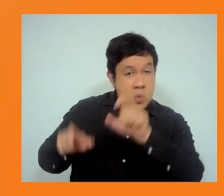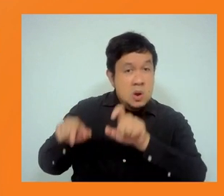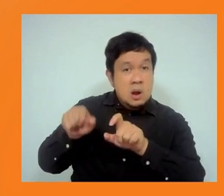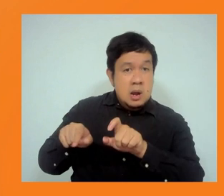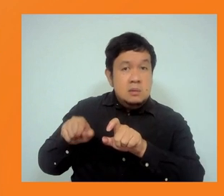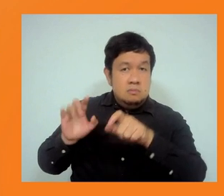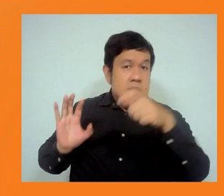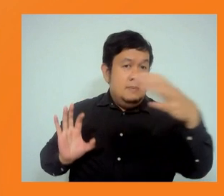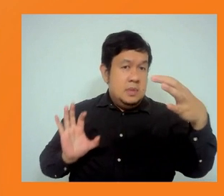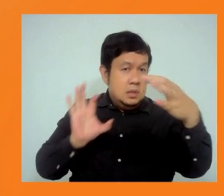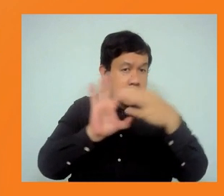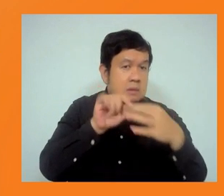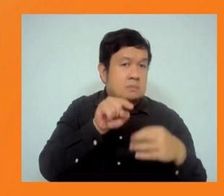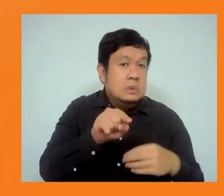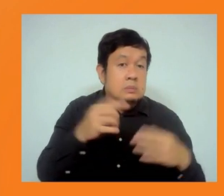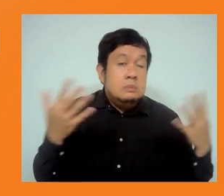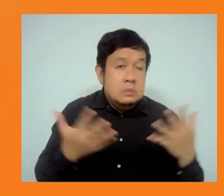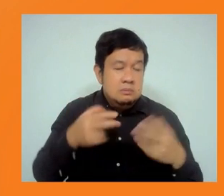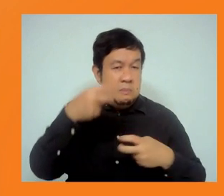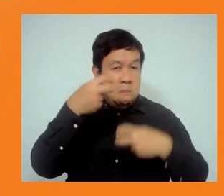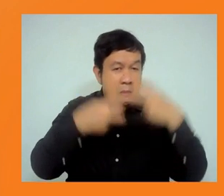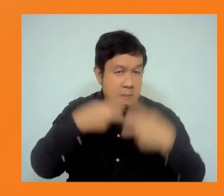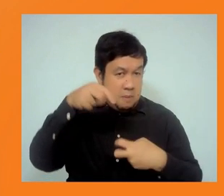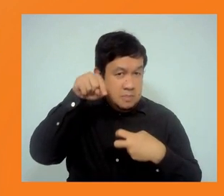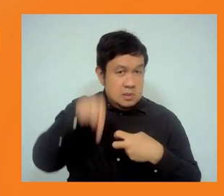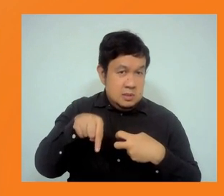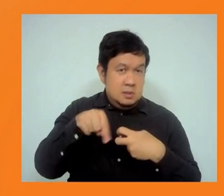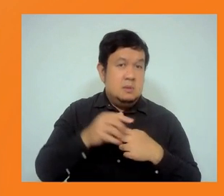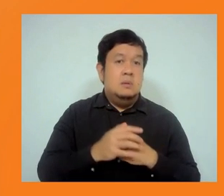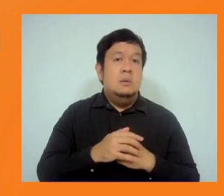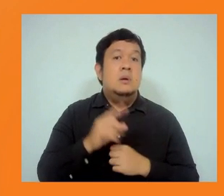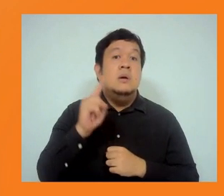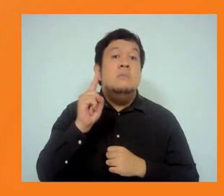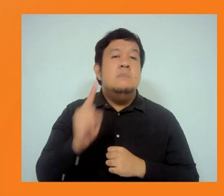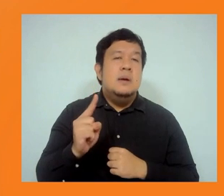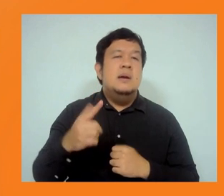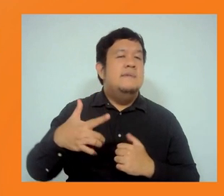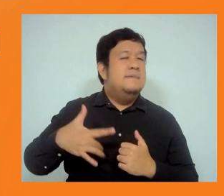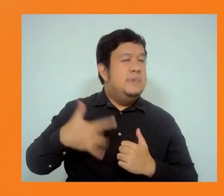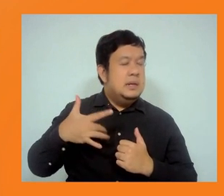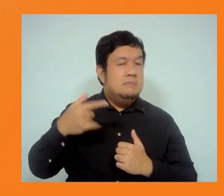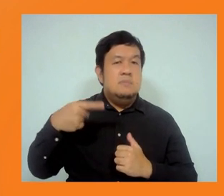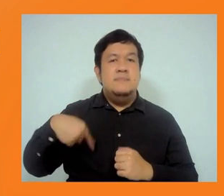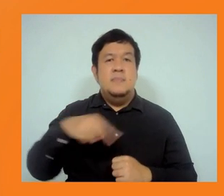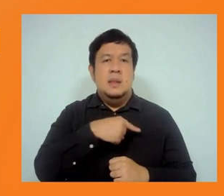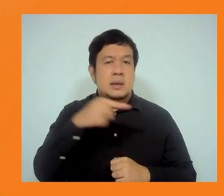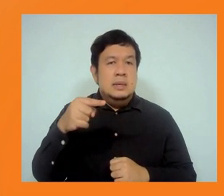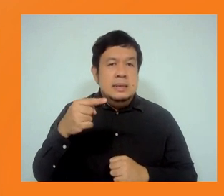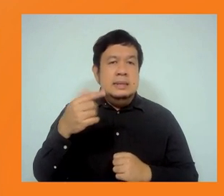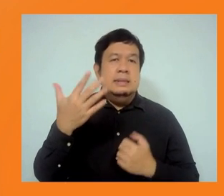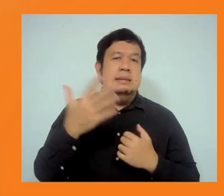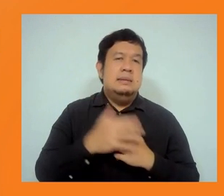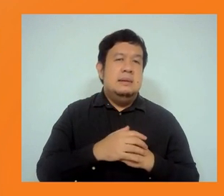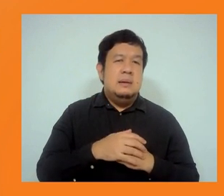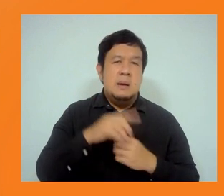we would be so done with the safeguards process, Mr. Bruce Dunn, but we are still engaging